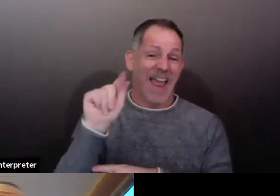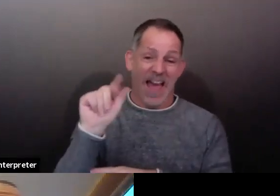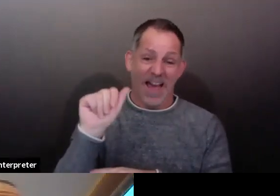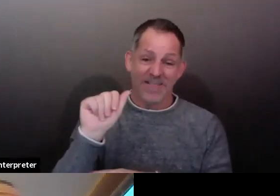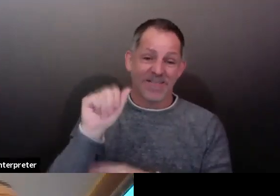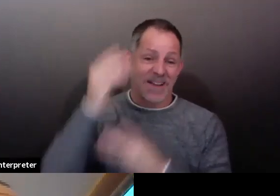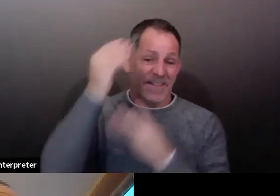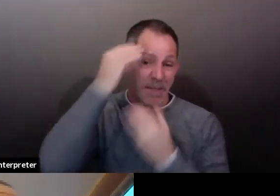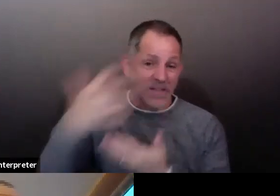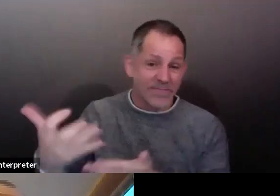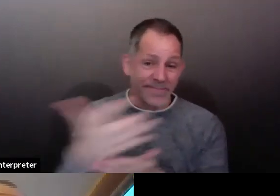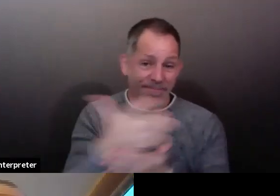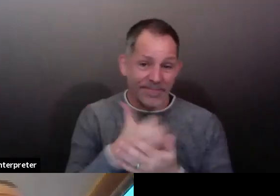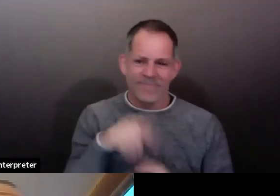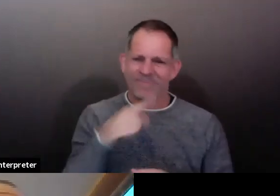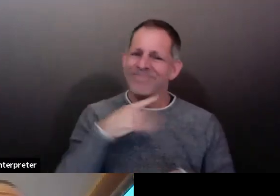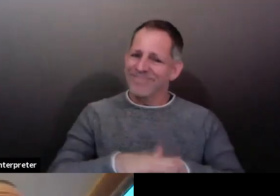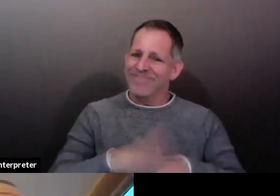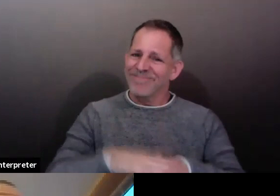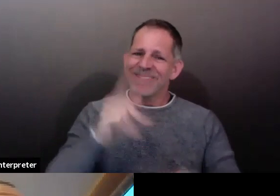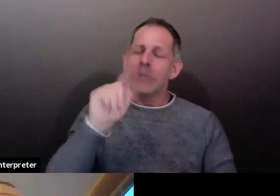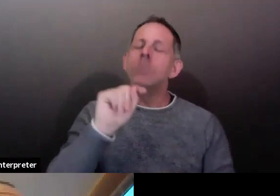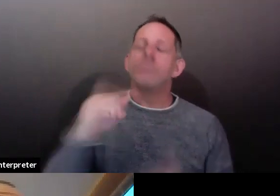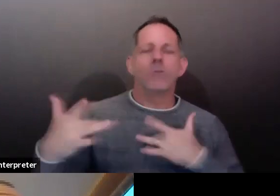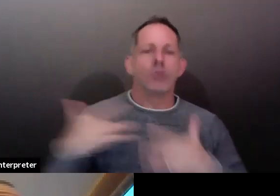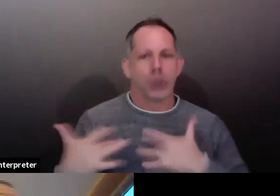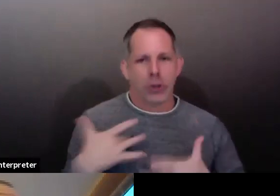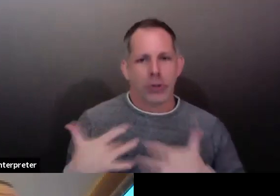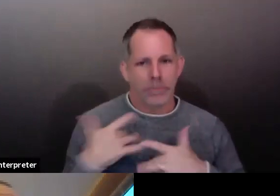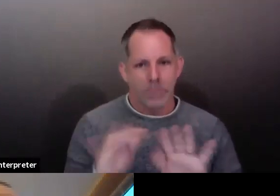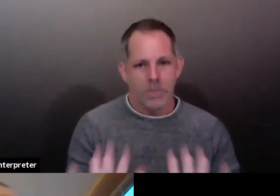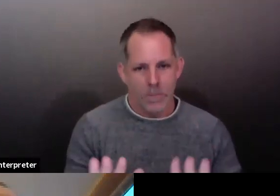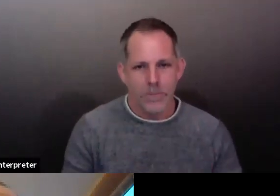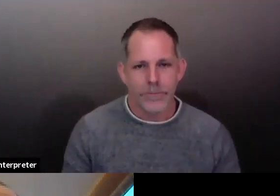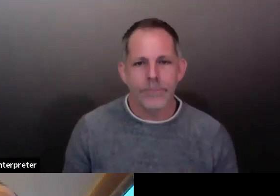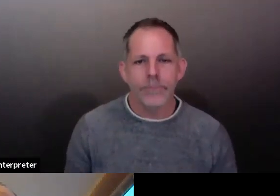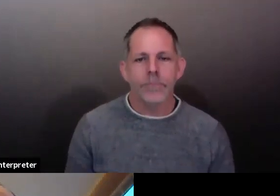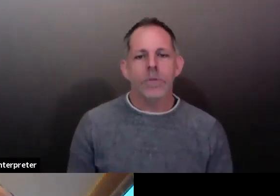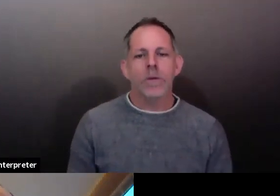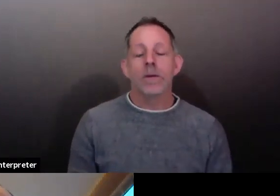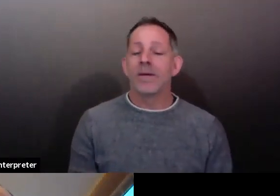of us, as well as motivation to really take efforts to bend that curve down.